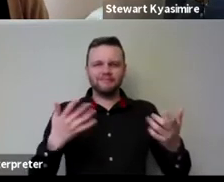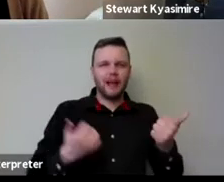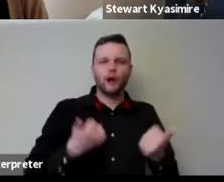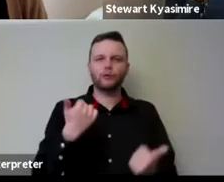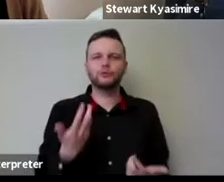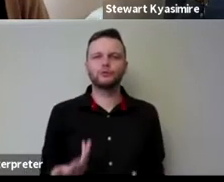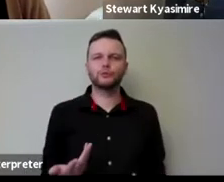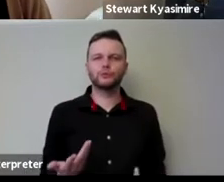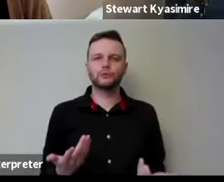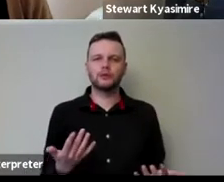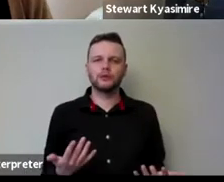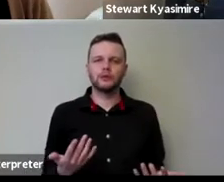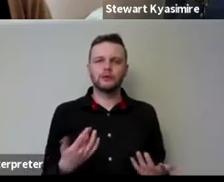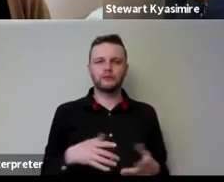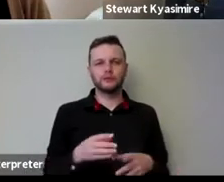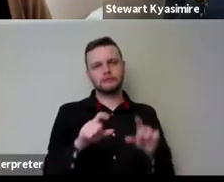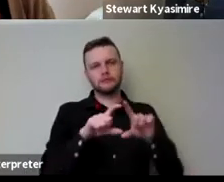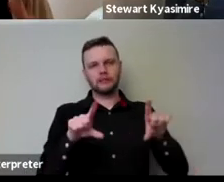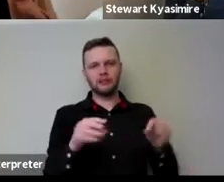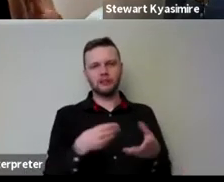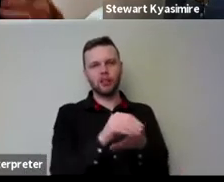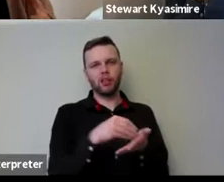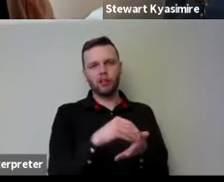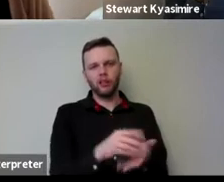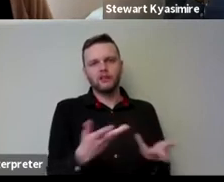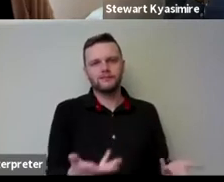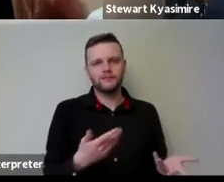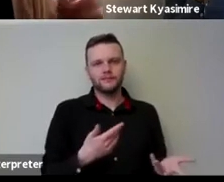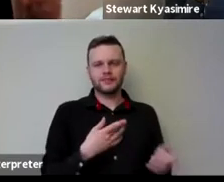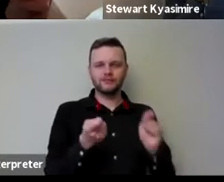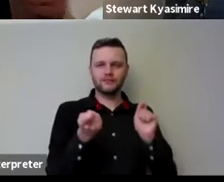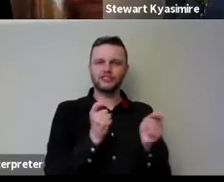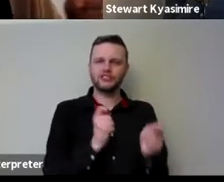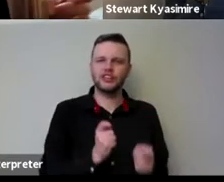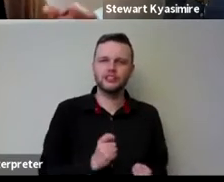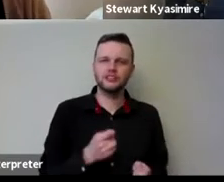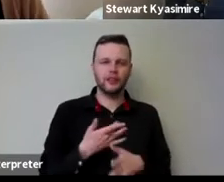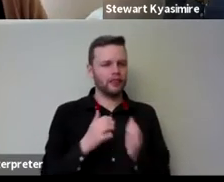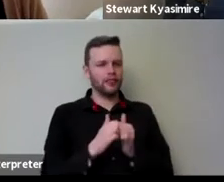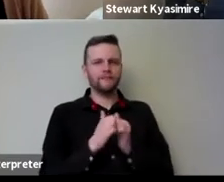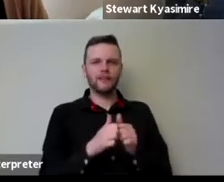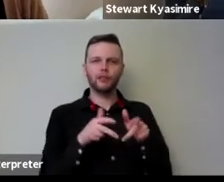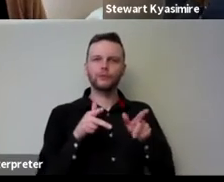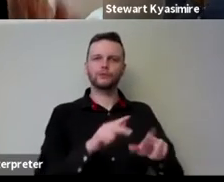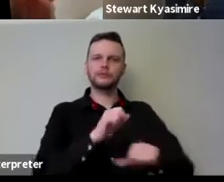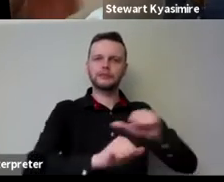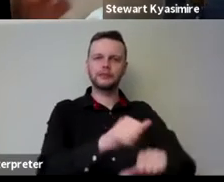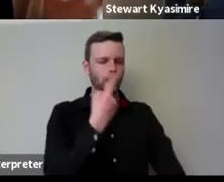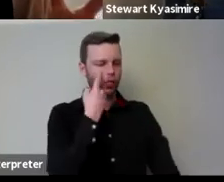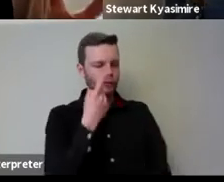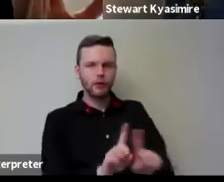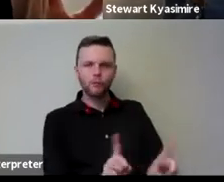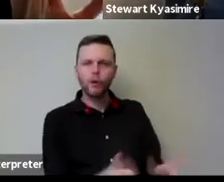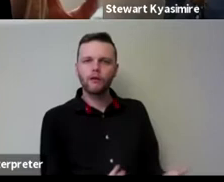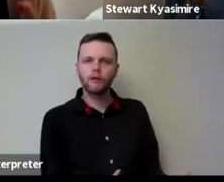sell tickets you know think rethinking where that what that value system looks like but i don't have but that